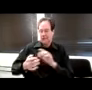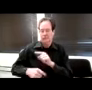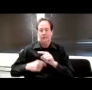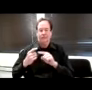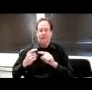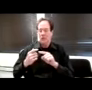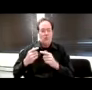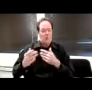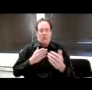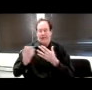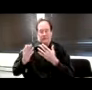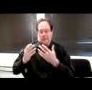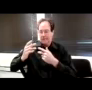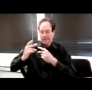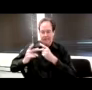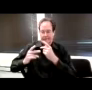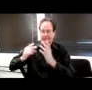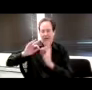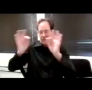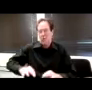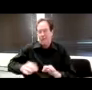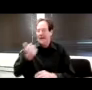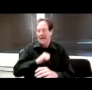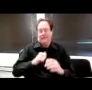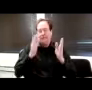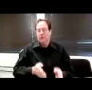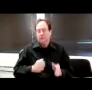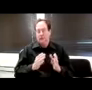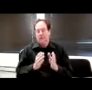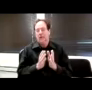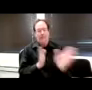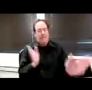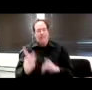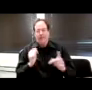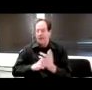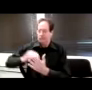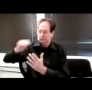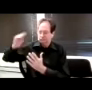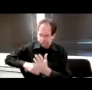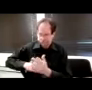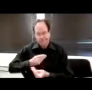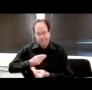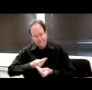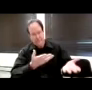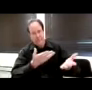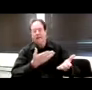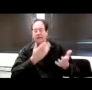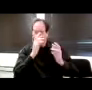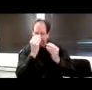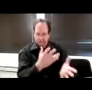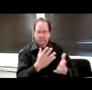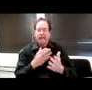any member of the public can fill out to report an accessibility barrier, to request that a video be